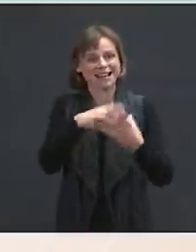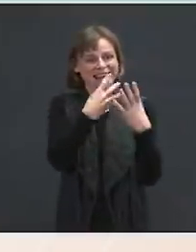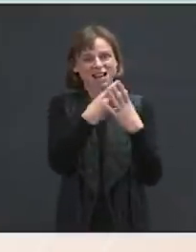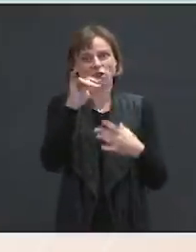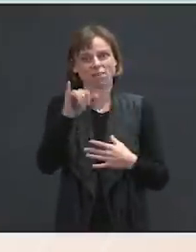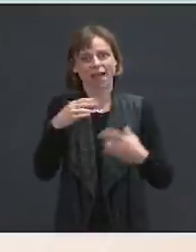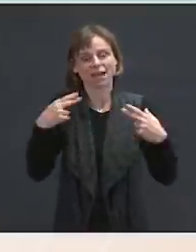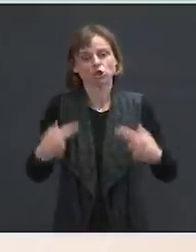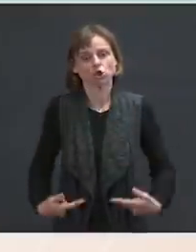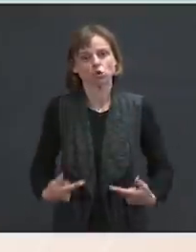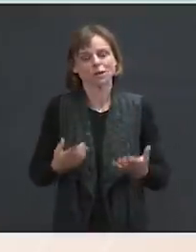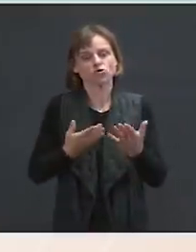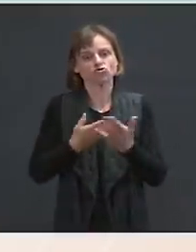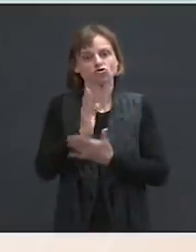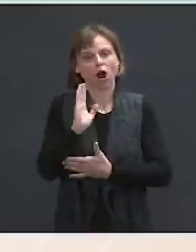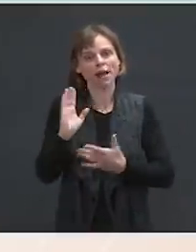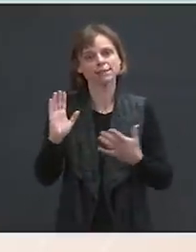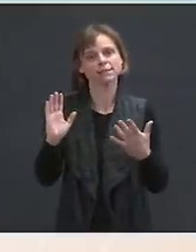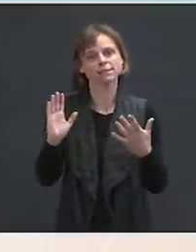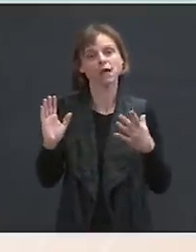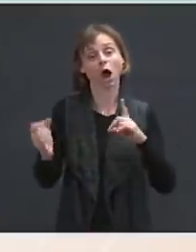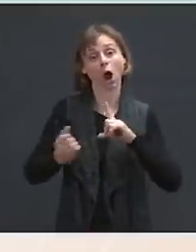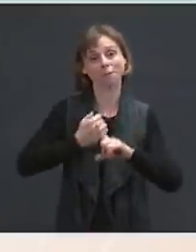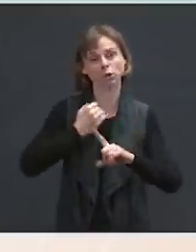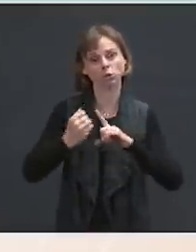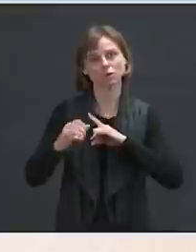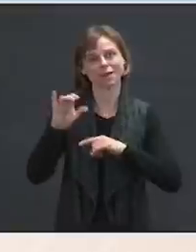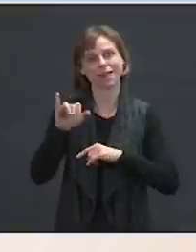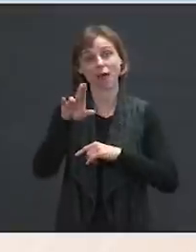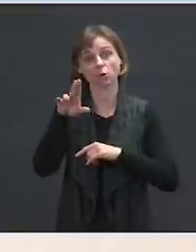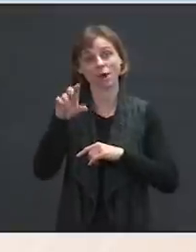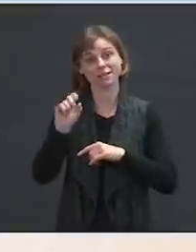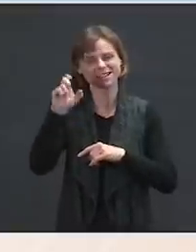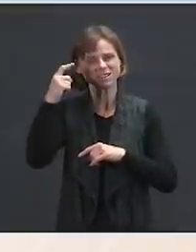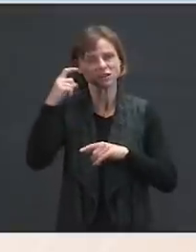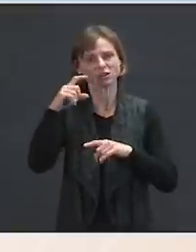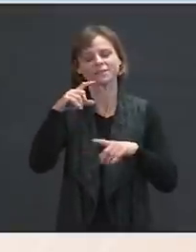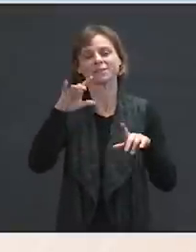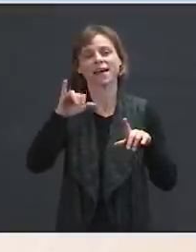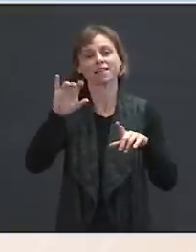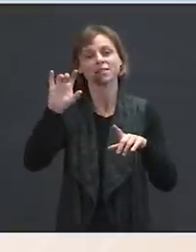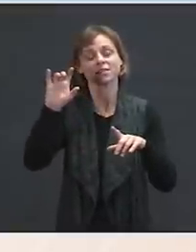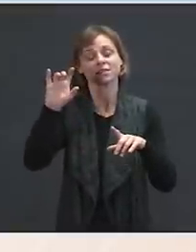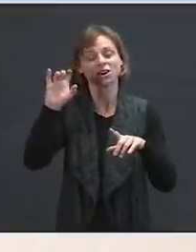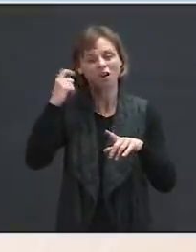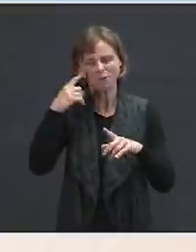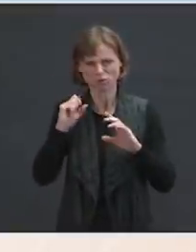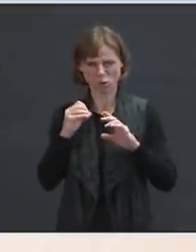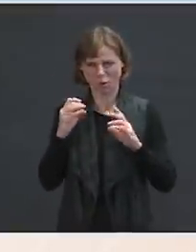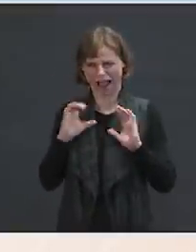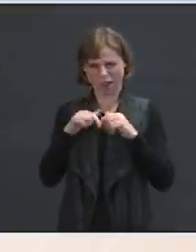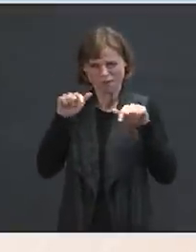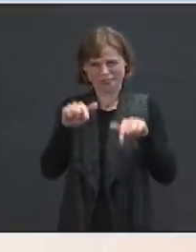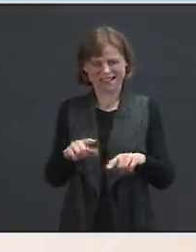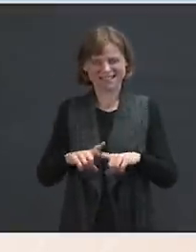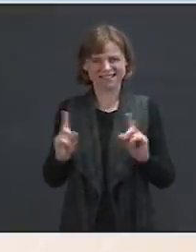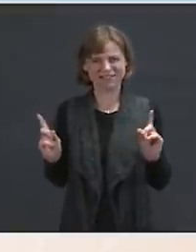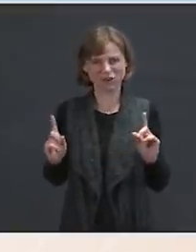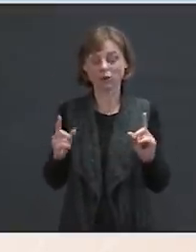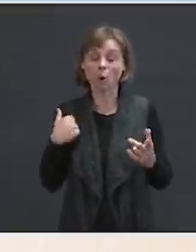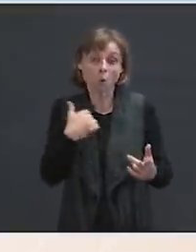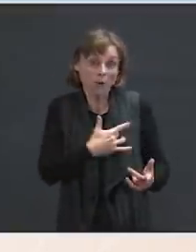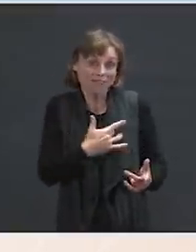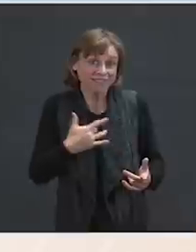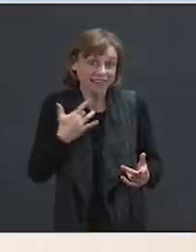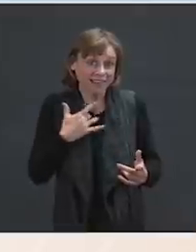rights abuse being committed by the United States government. So how is this any different than that? Ms. We very much feel that way. And these are